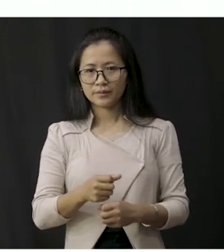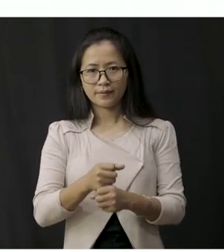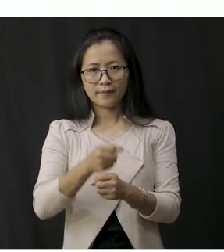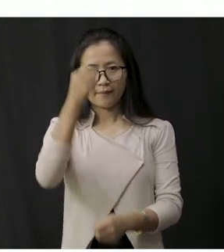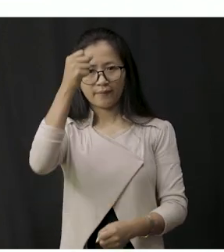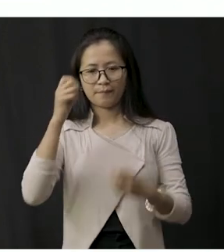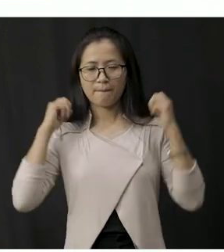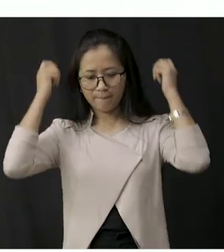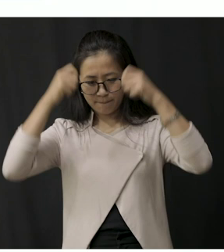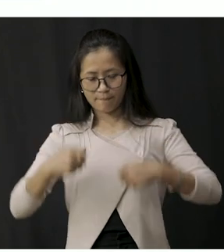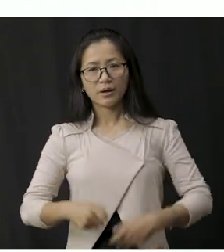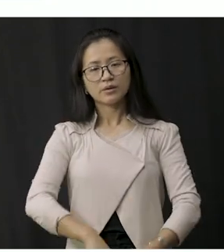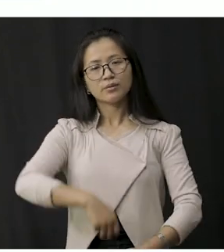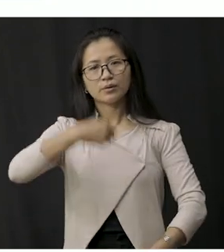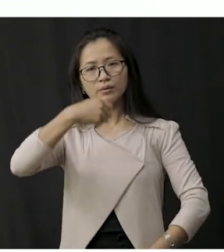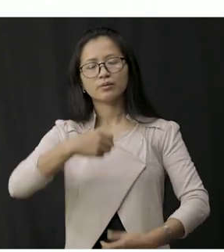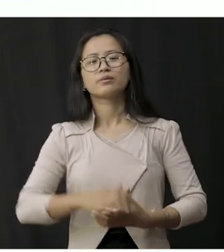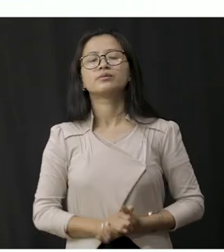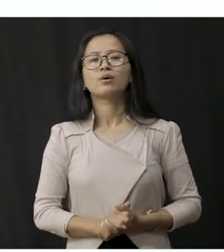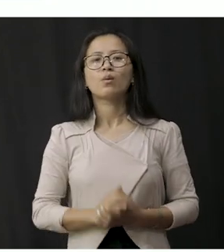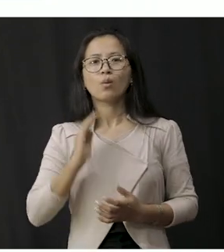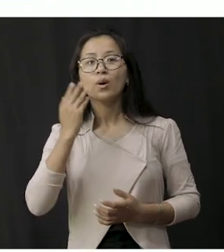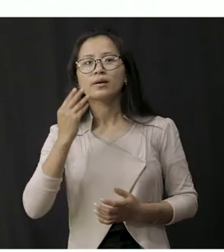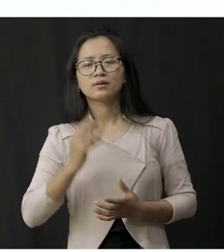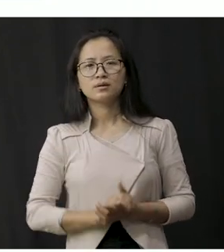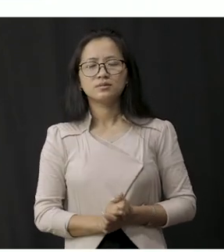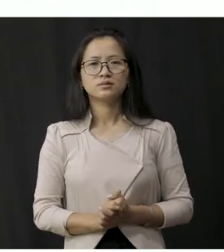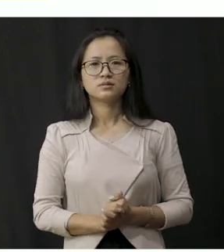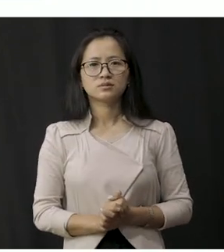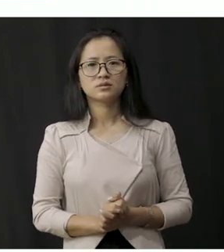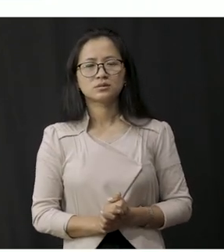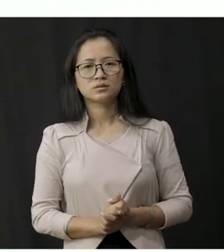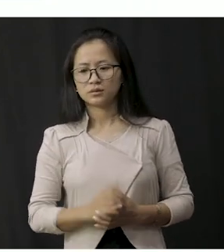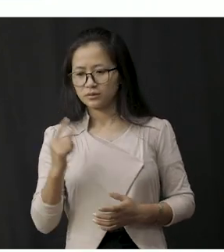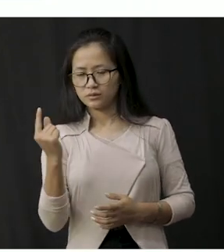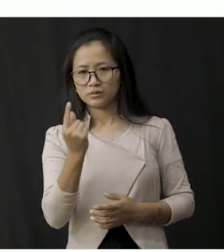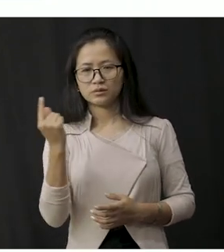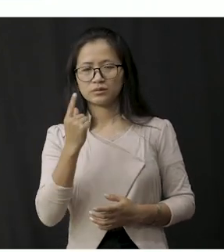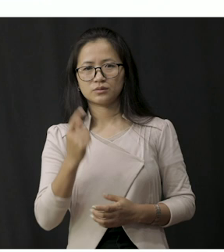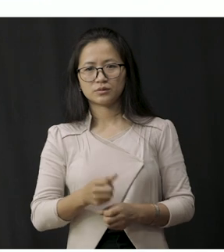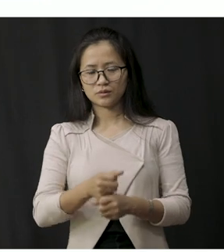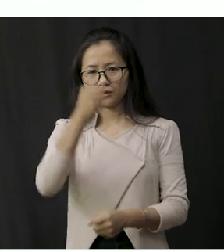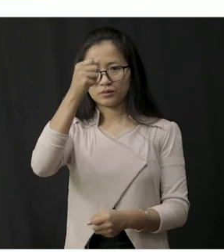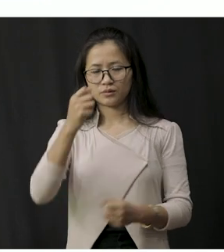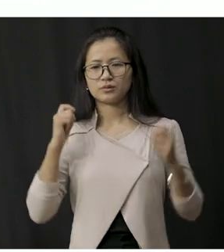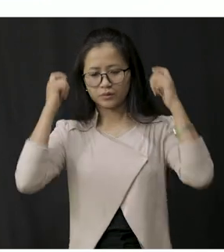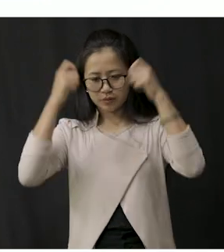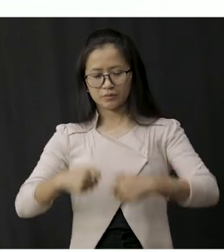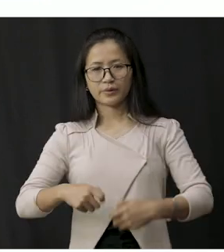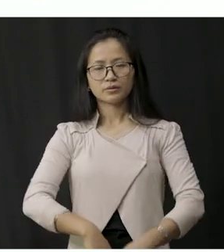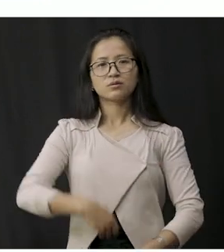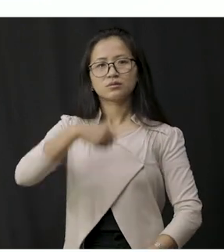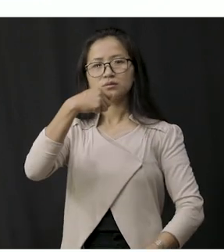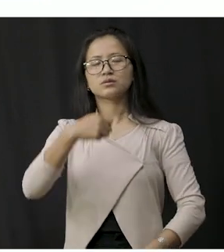and a raincoat so students we use umbrella and raincoat